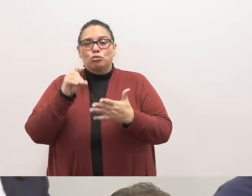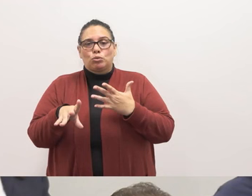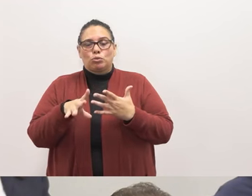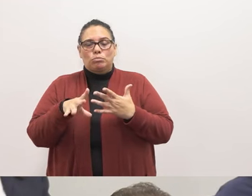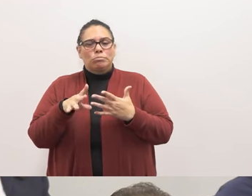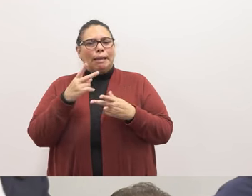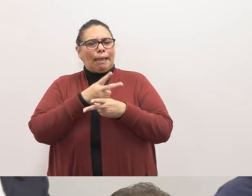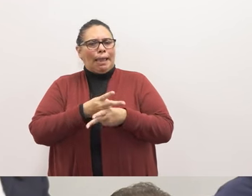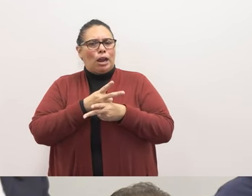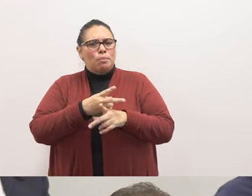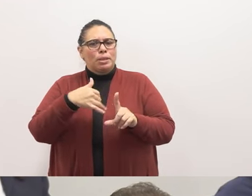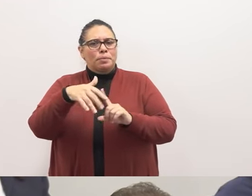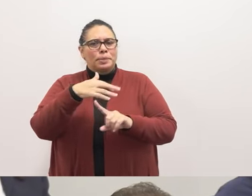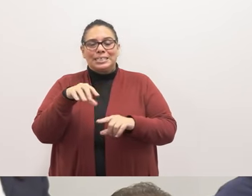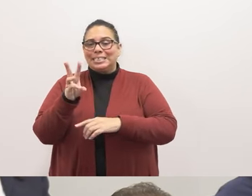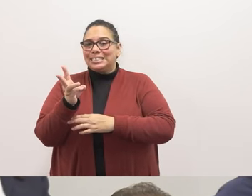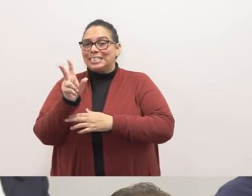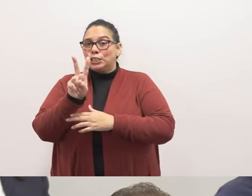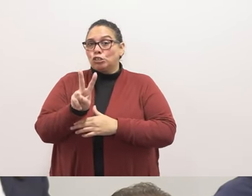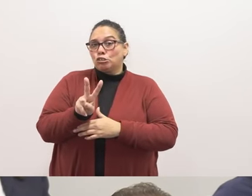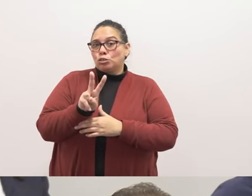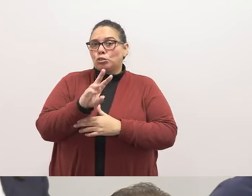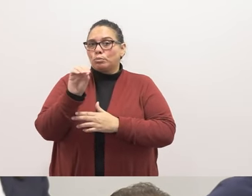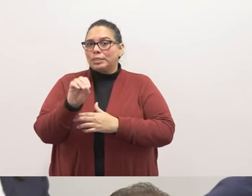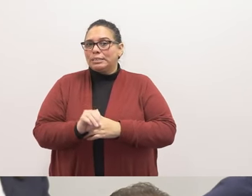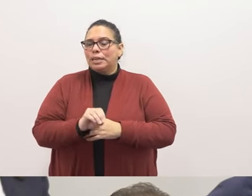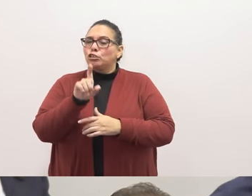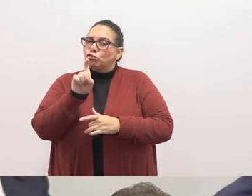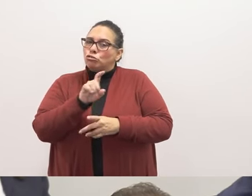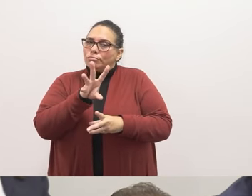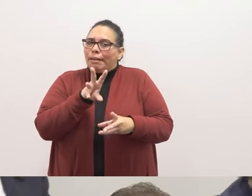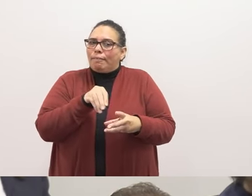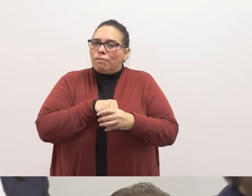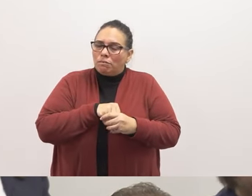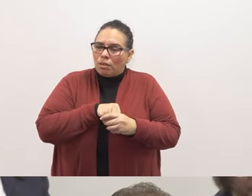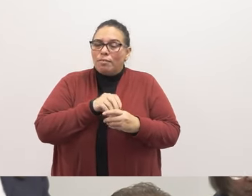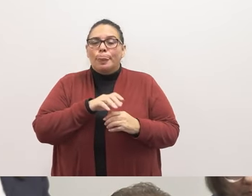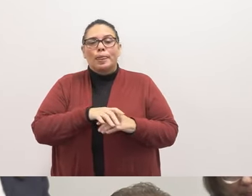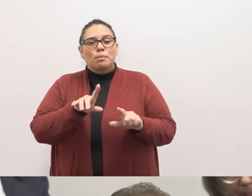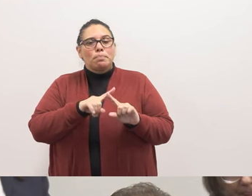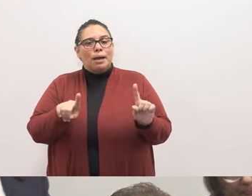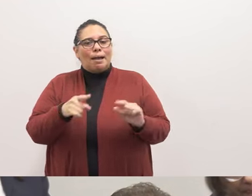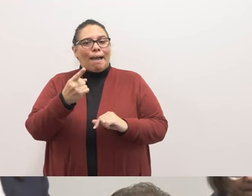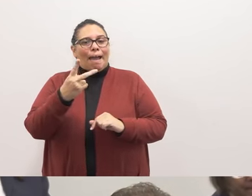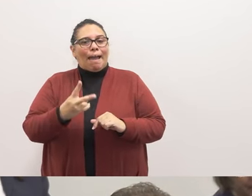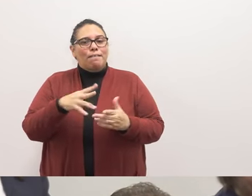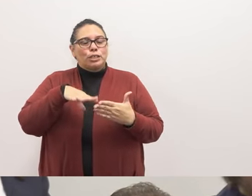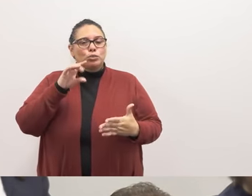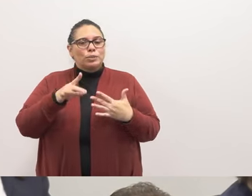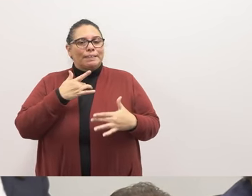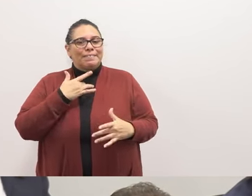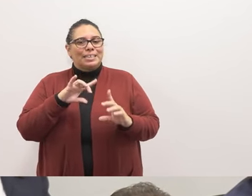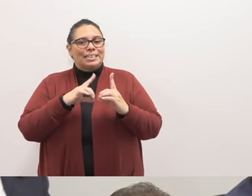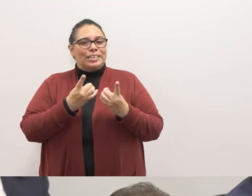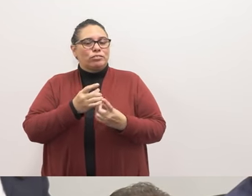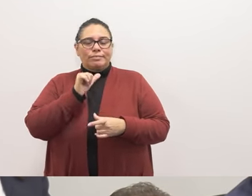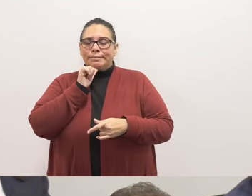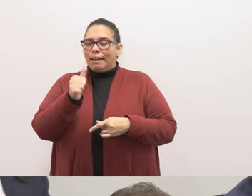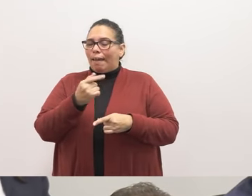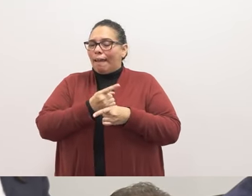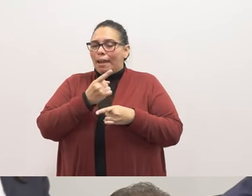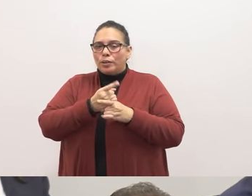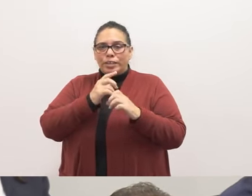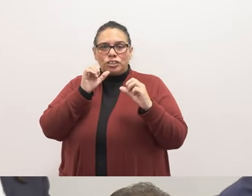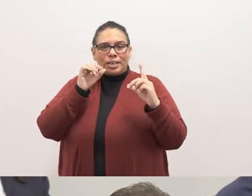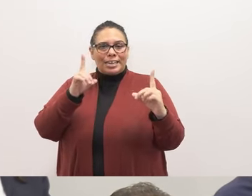district should be substantially involved in environmental education, not just the school. However, over half of students feel that the district is not adequately educating on